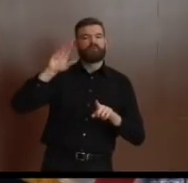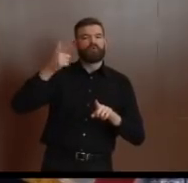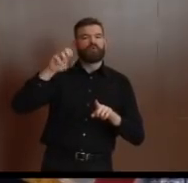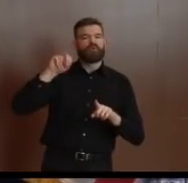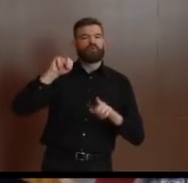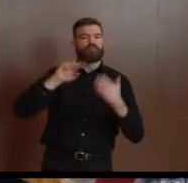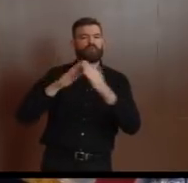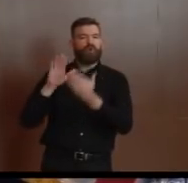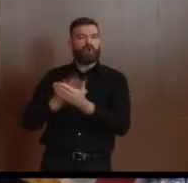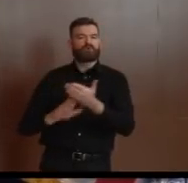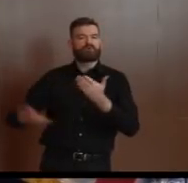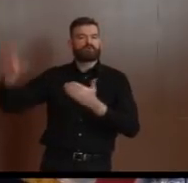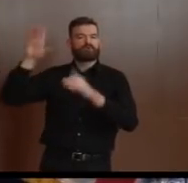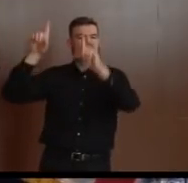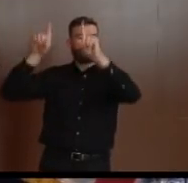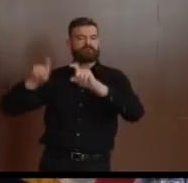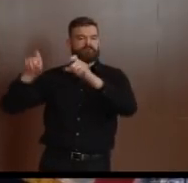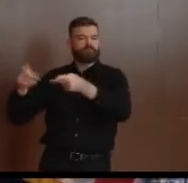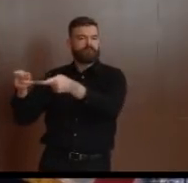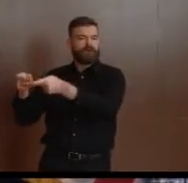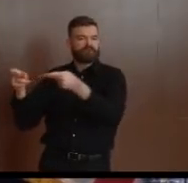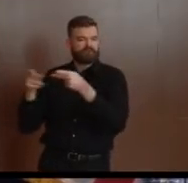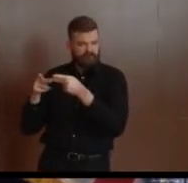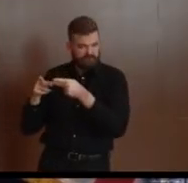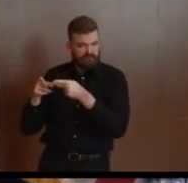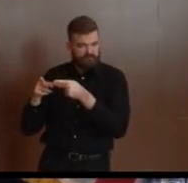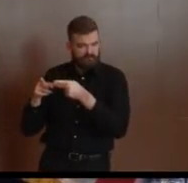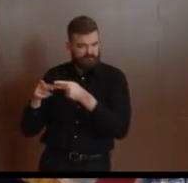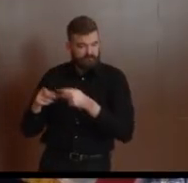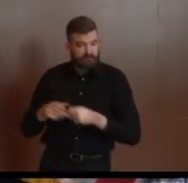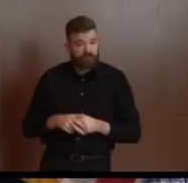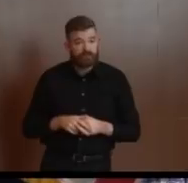Bank's Arts Center, as well as county sites.